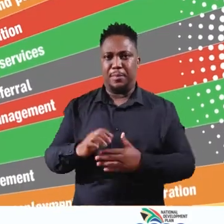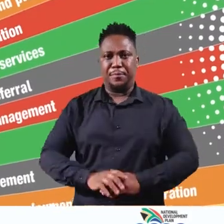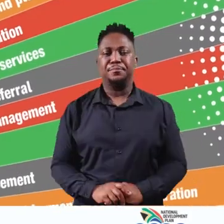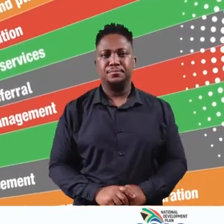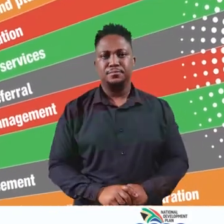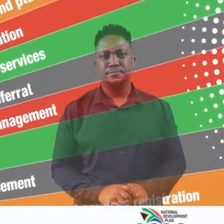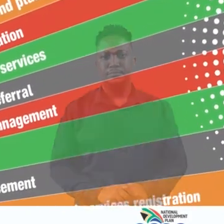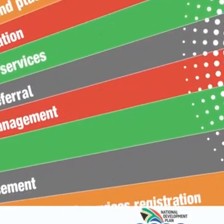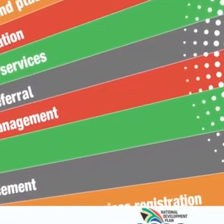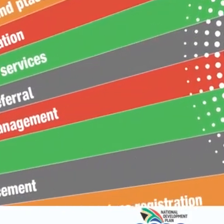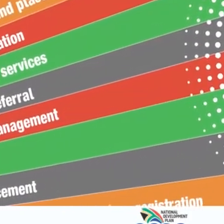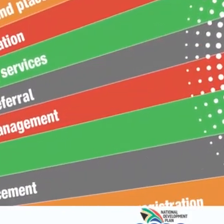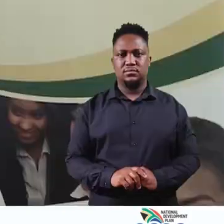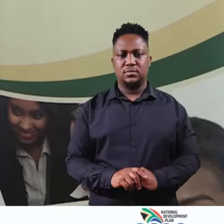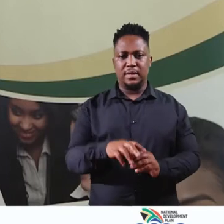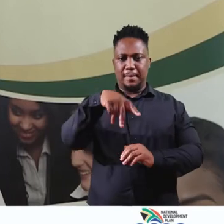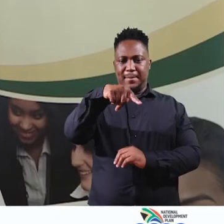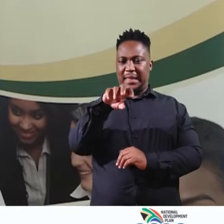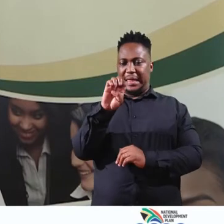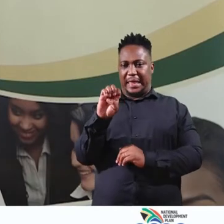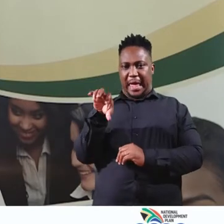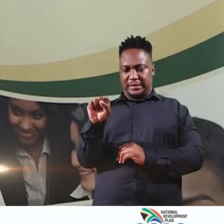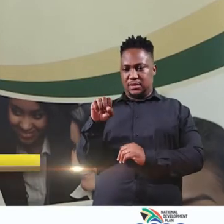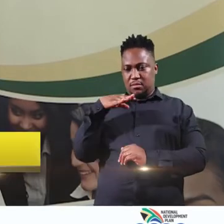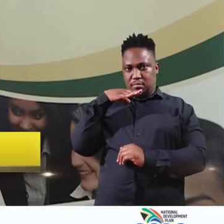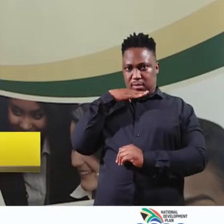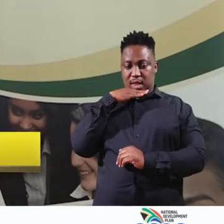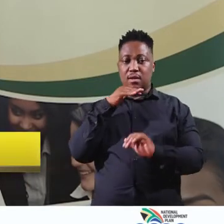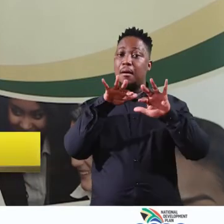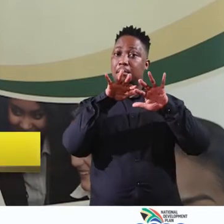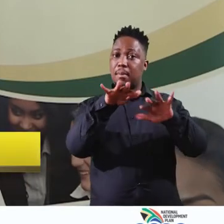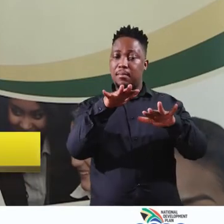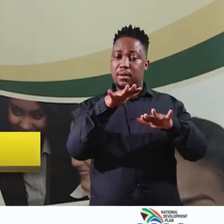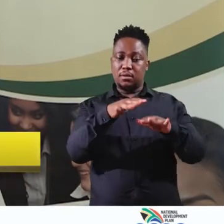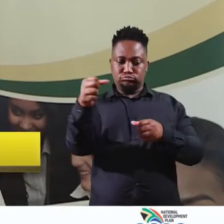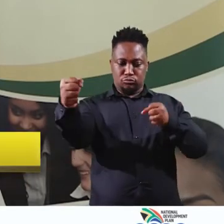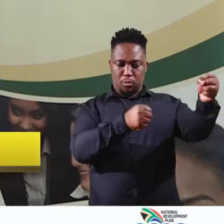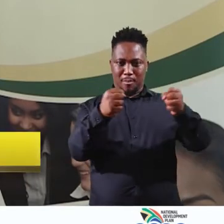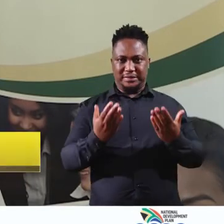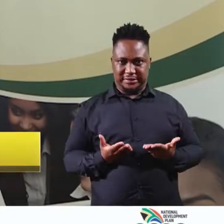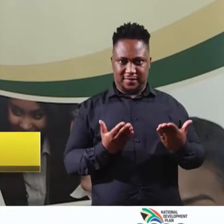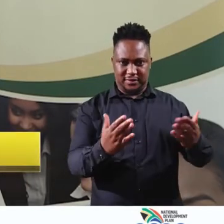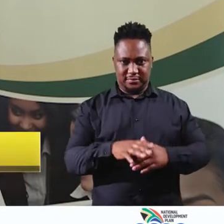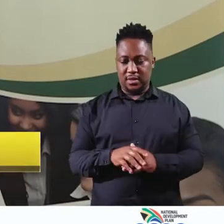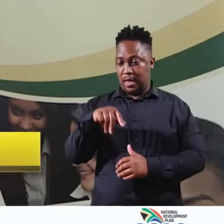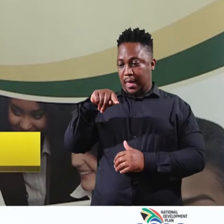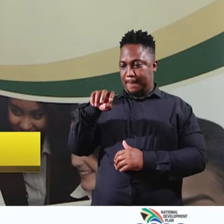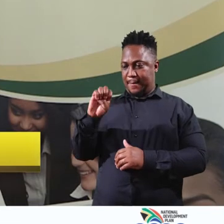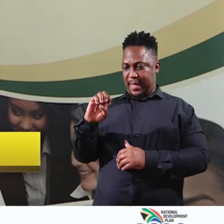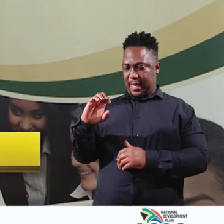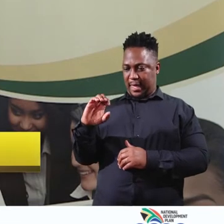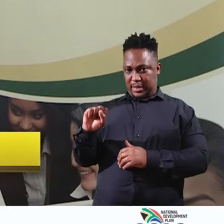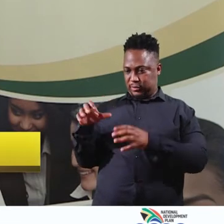unemployment. PERS stands for Public Employment Services. It exists